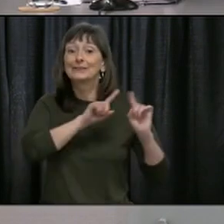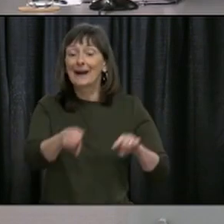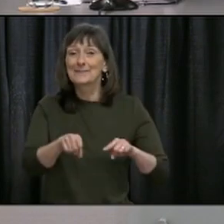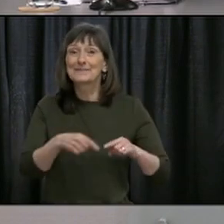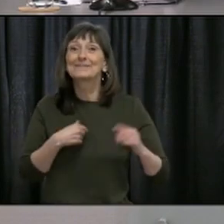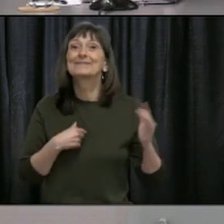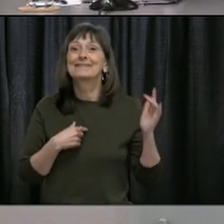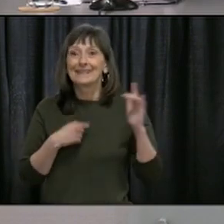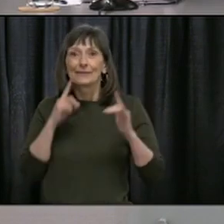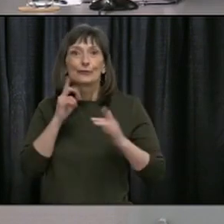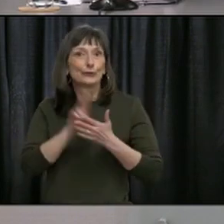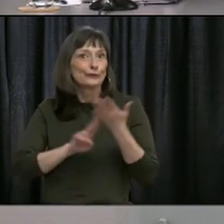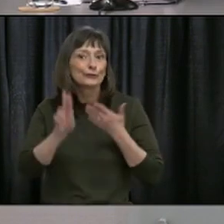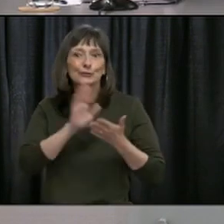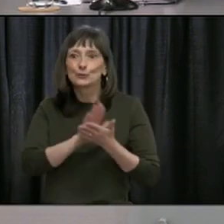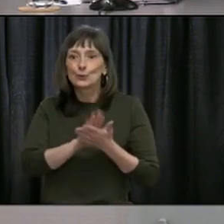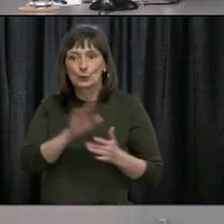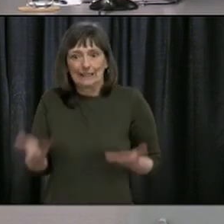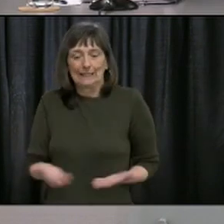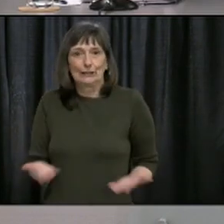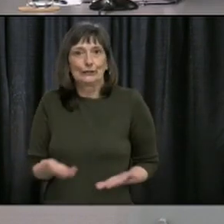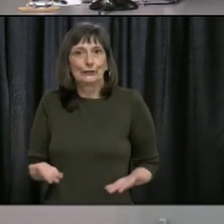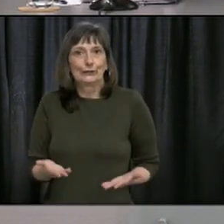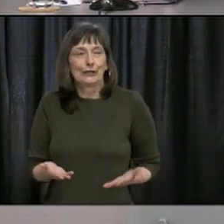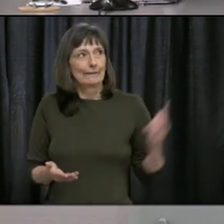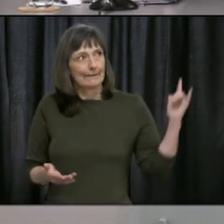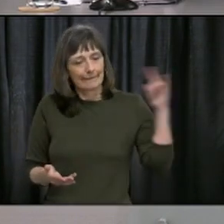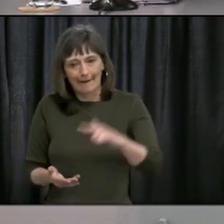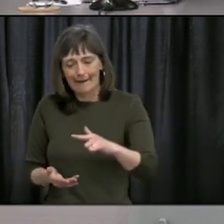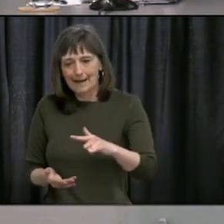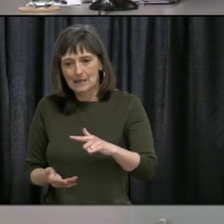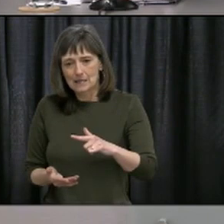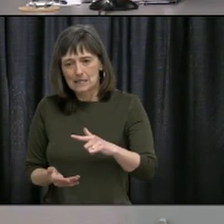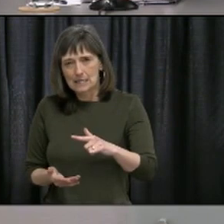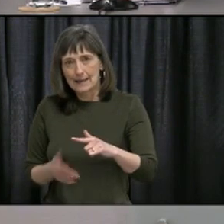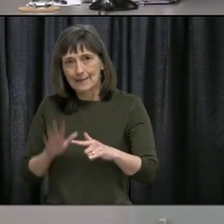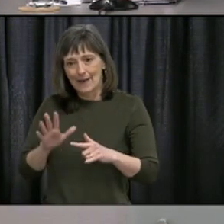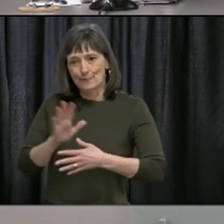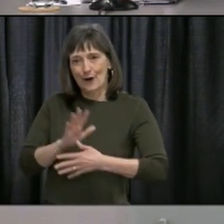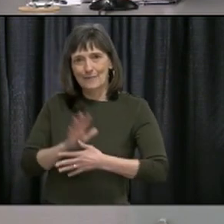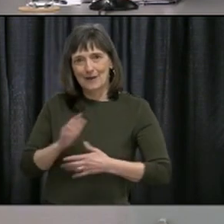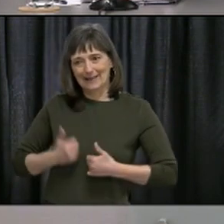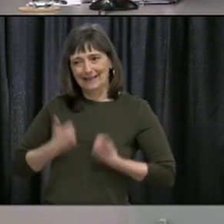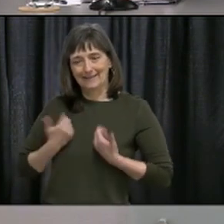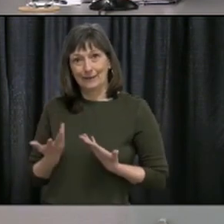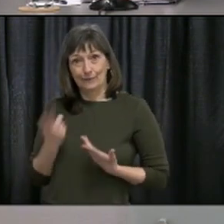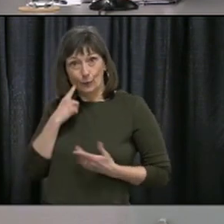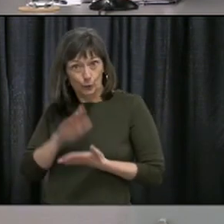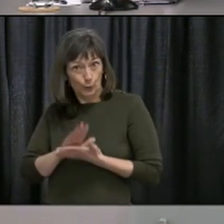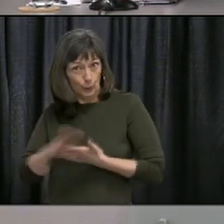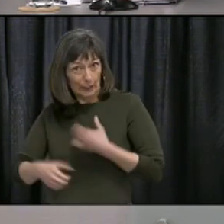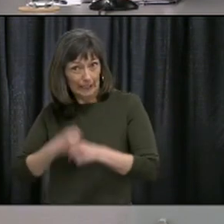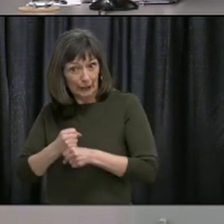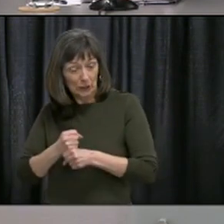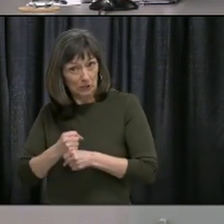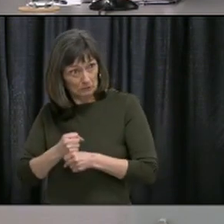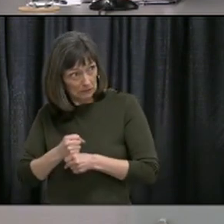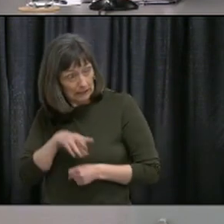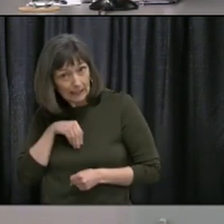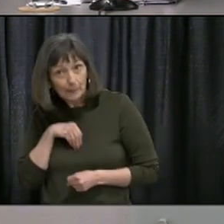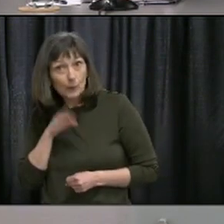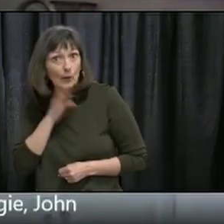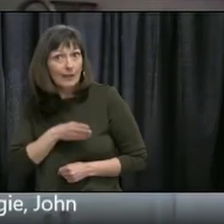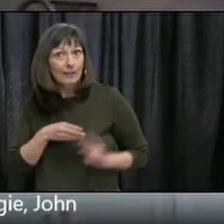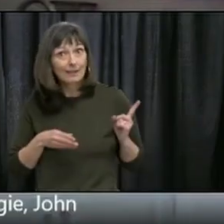restrictions in place, how will you determine the primary residence? We, Kellyanne, have a mechanism for doing that. It's actually